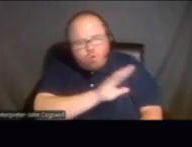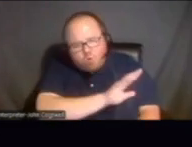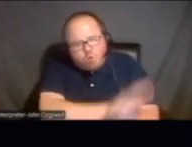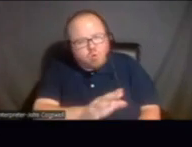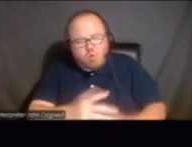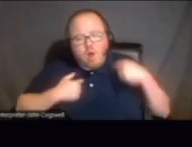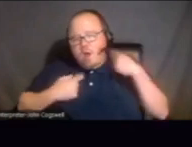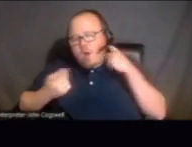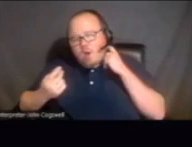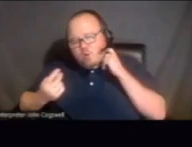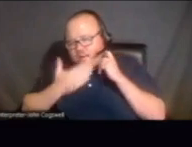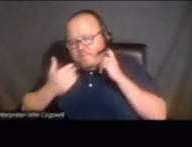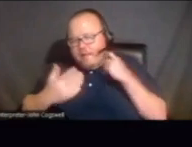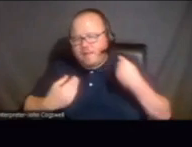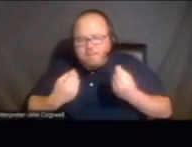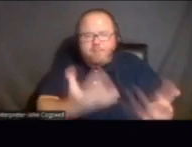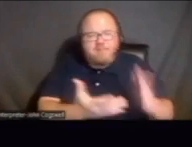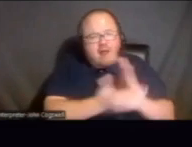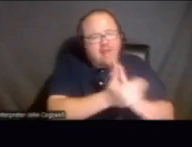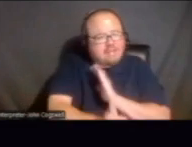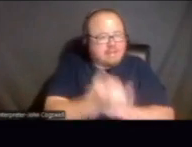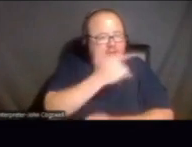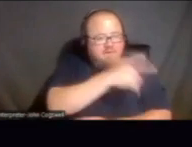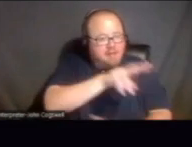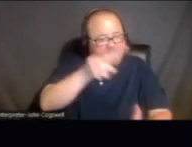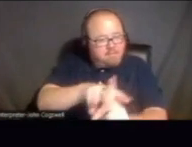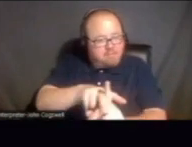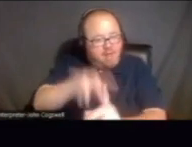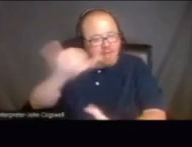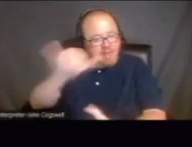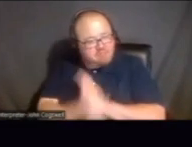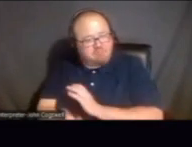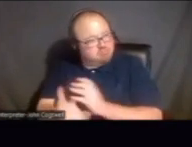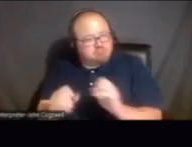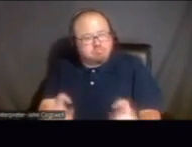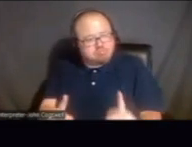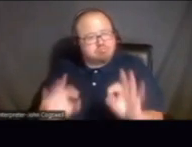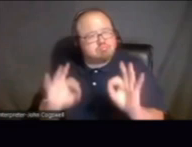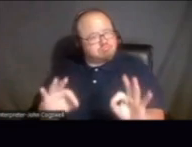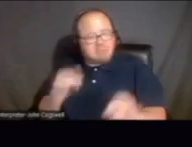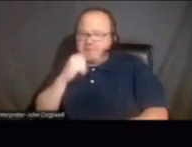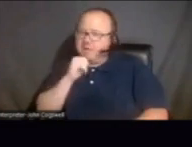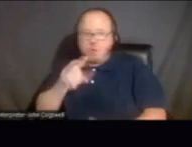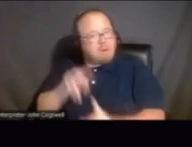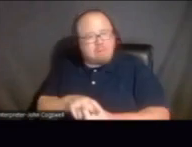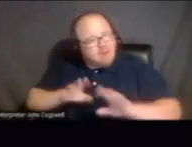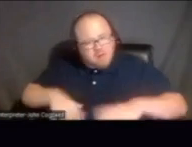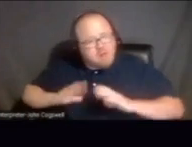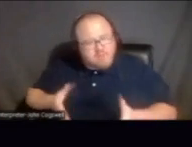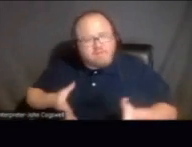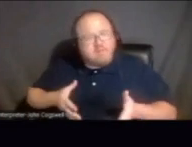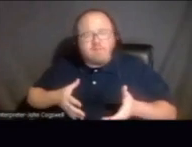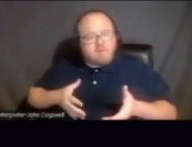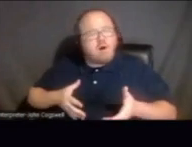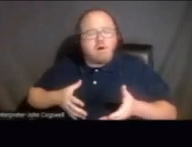all I can do is give them the skills. And if they apply them, then, then that's okay. And if they don't apply them, that's okay too. But